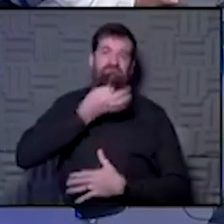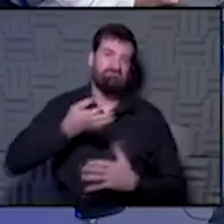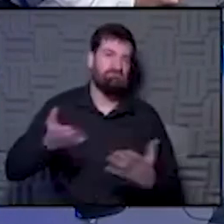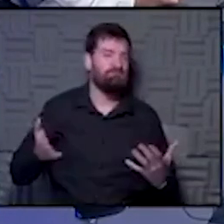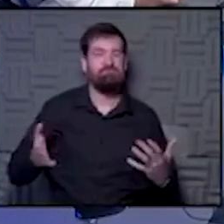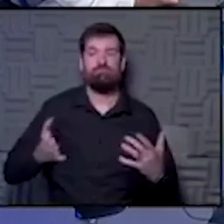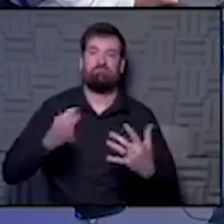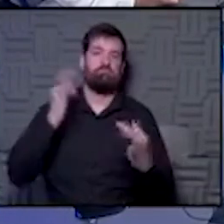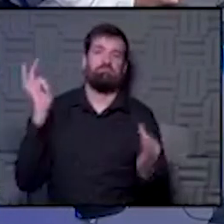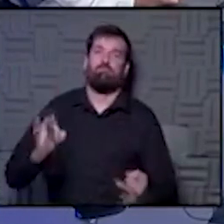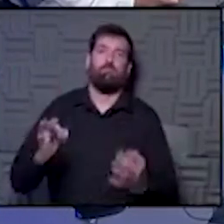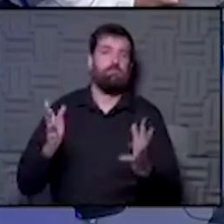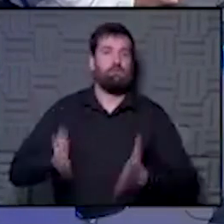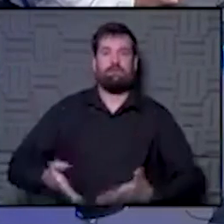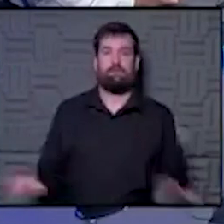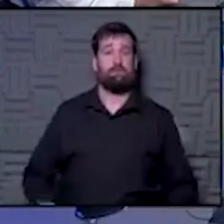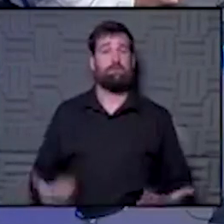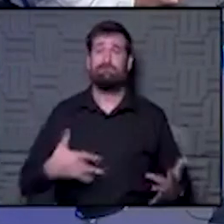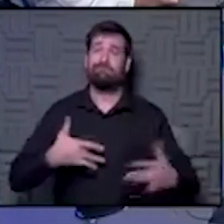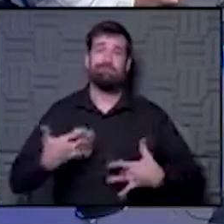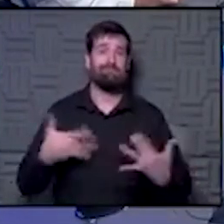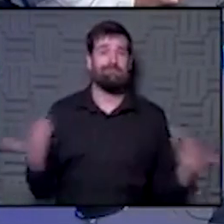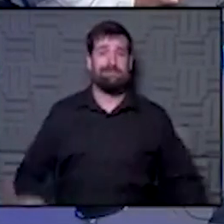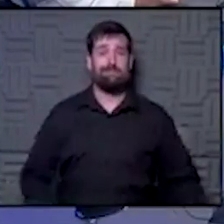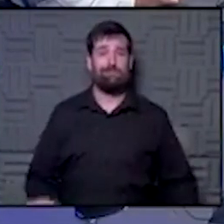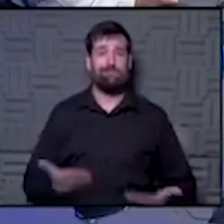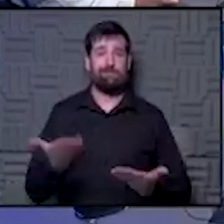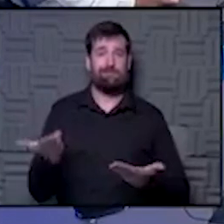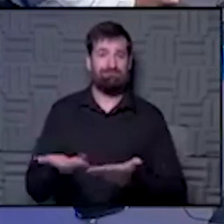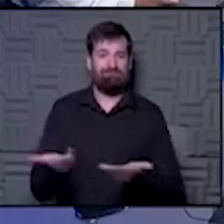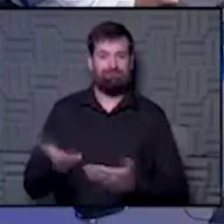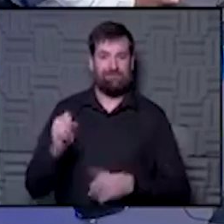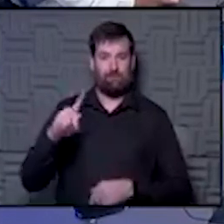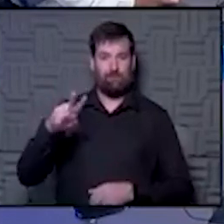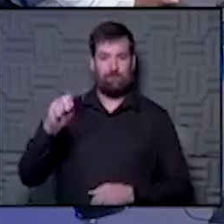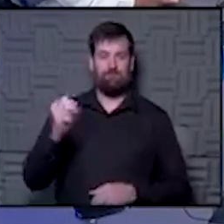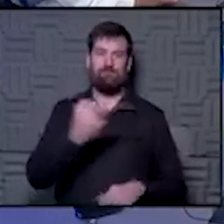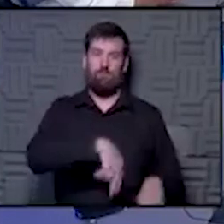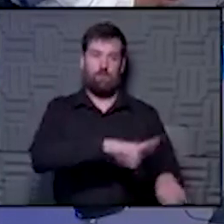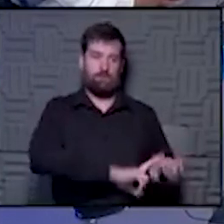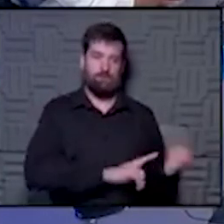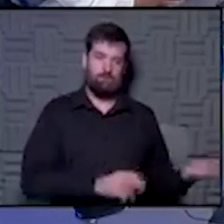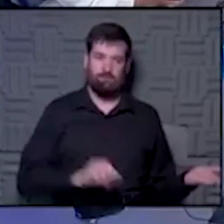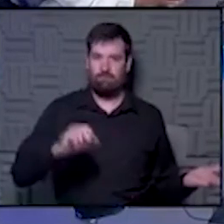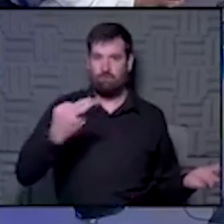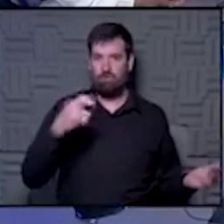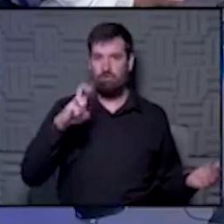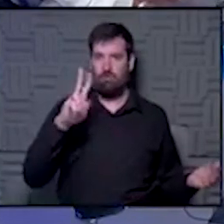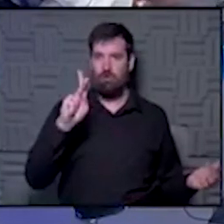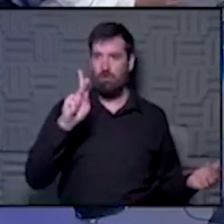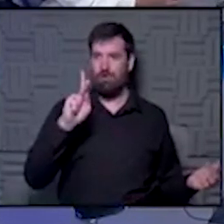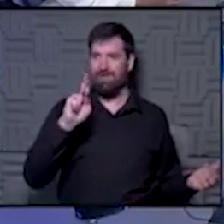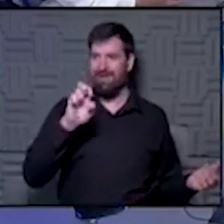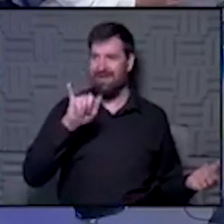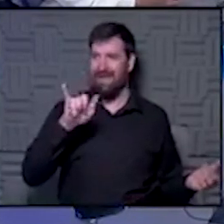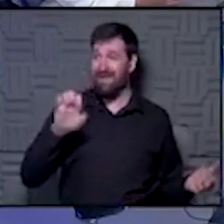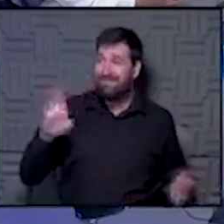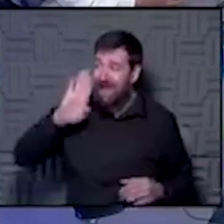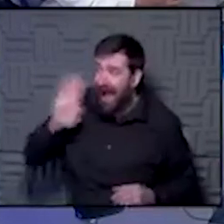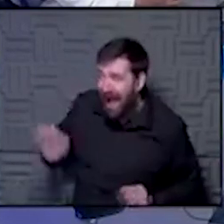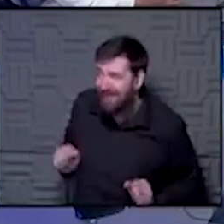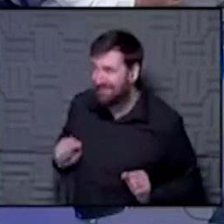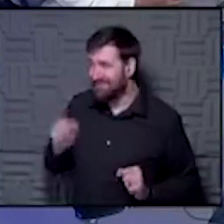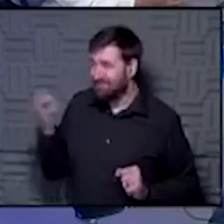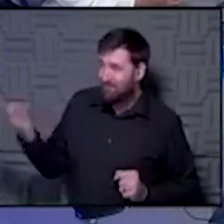person here in our health system. Delighted to have her with us here in the studio. And of course, Hawkeye. Hi. It's